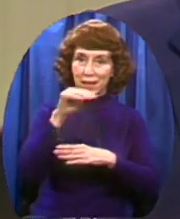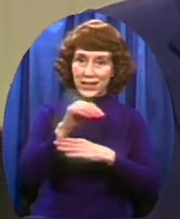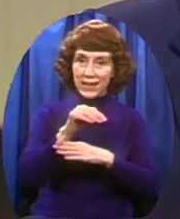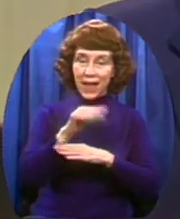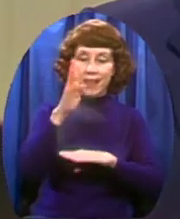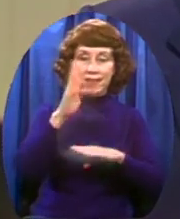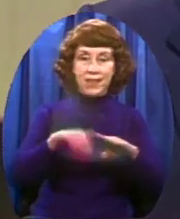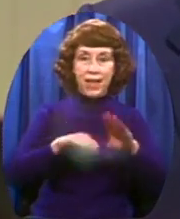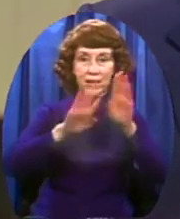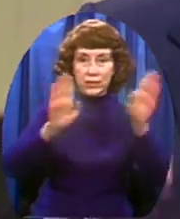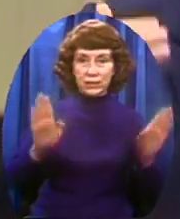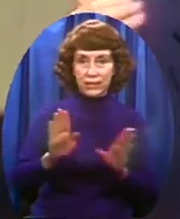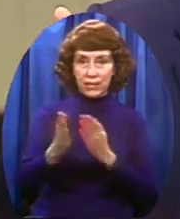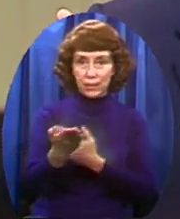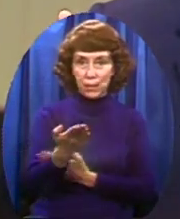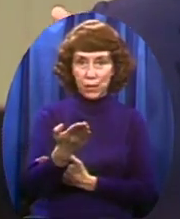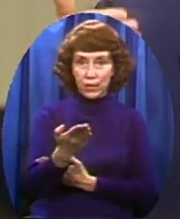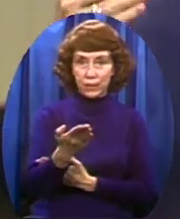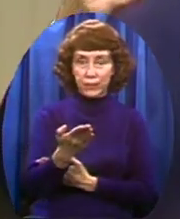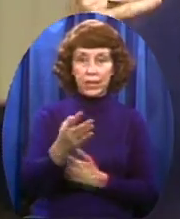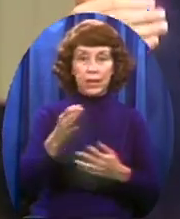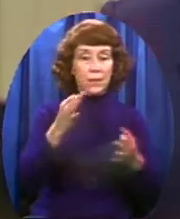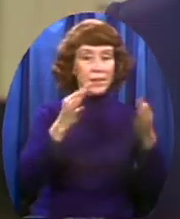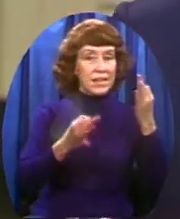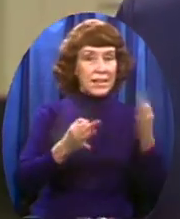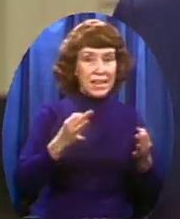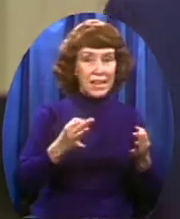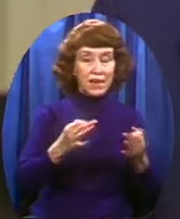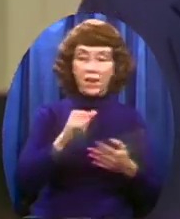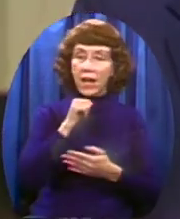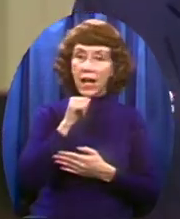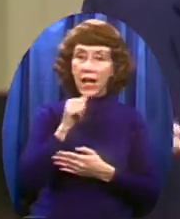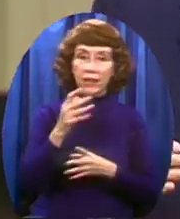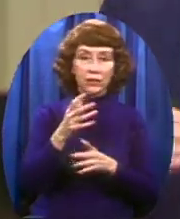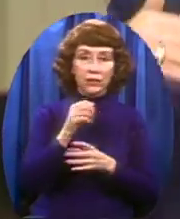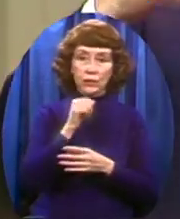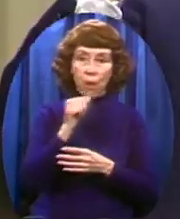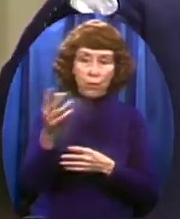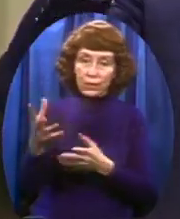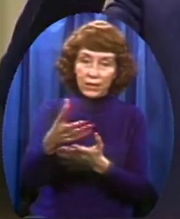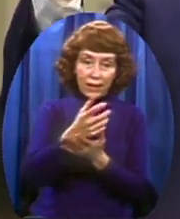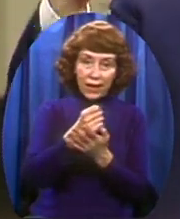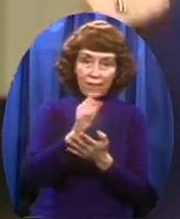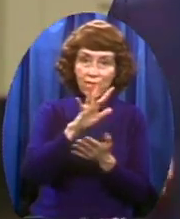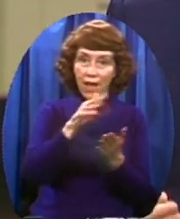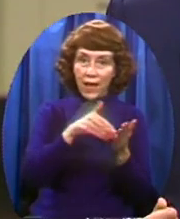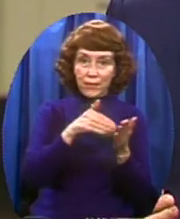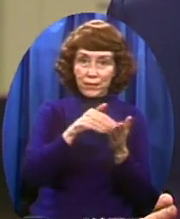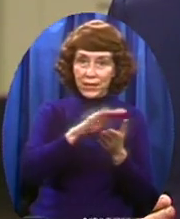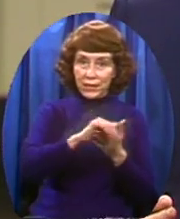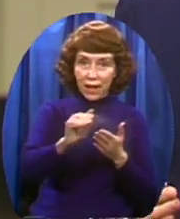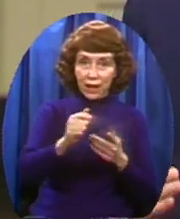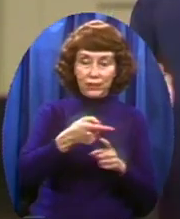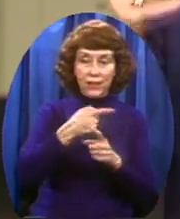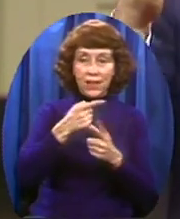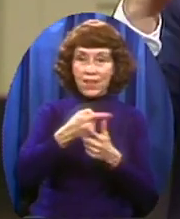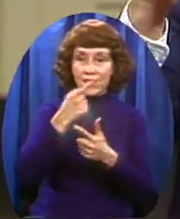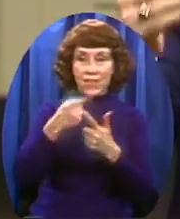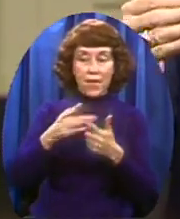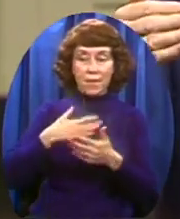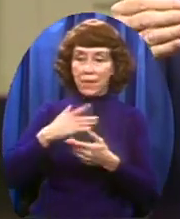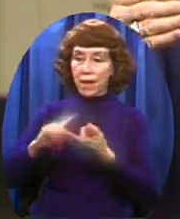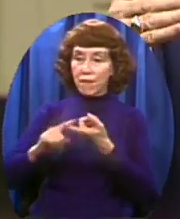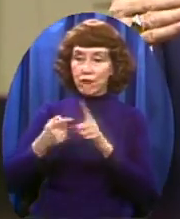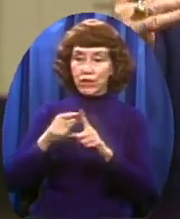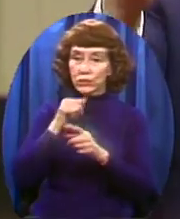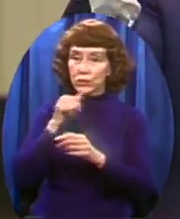reach the five million dollars in matching gifts I don't get the five million dollars from my friends It's all or nothing If we get only